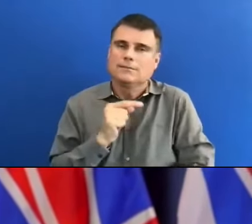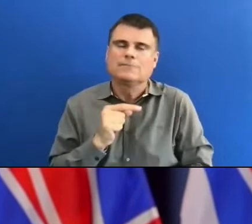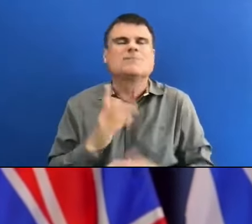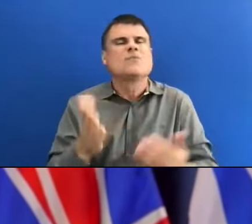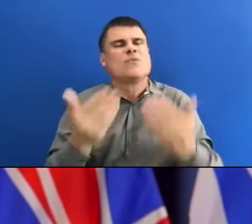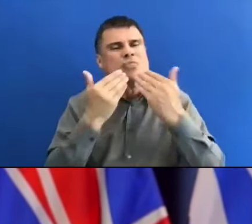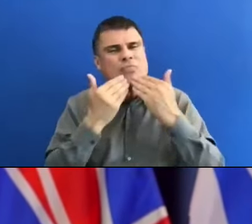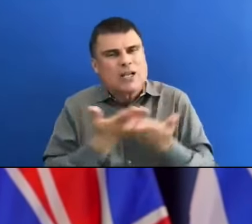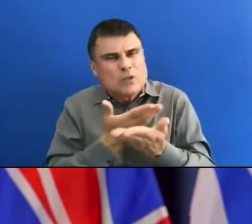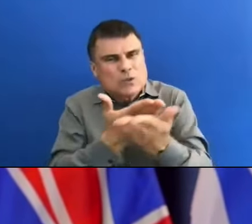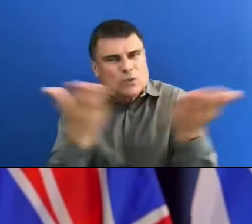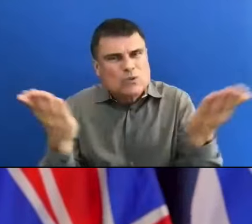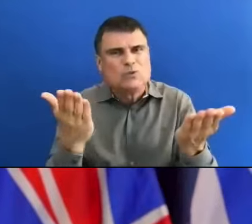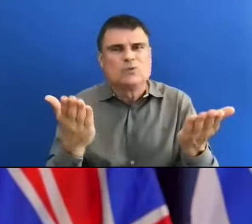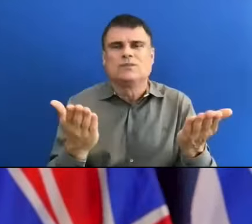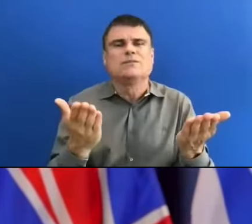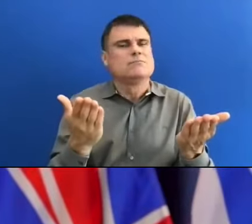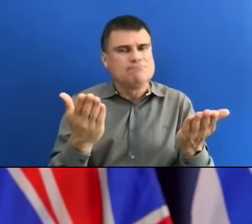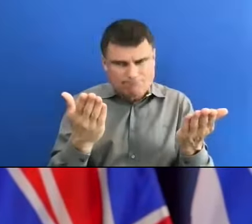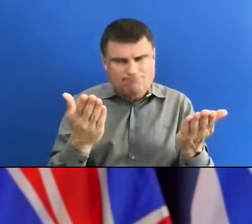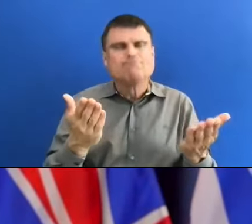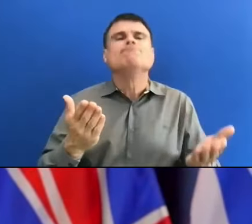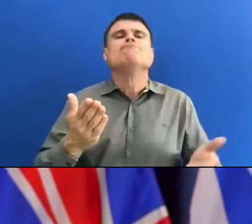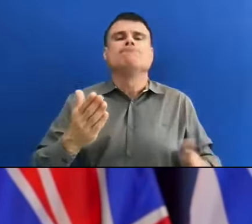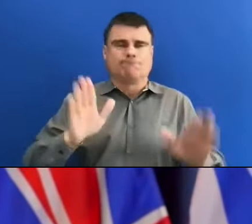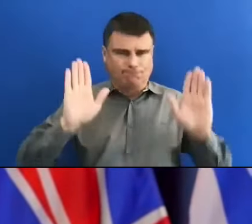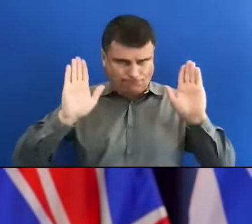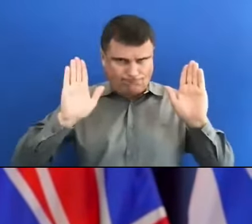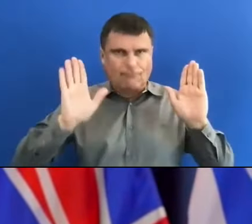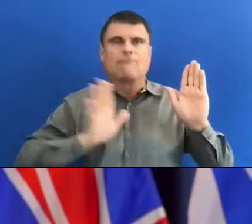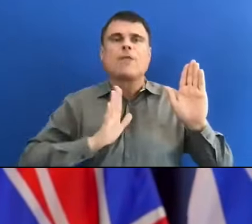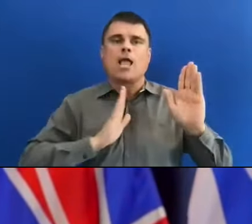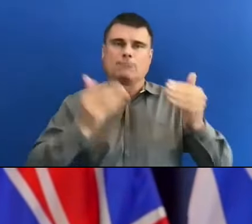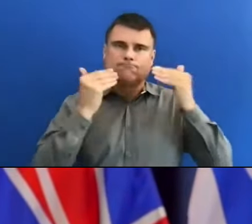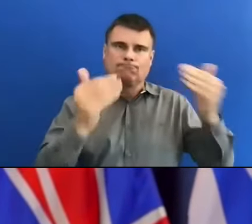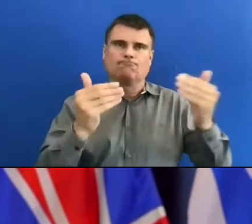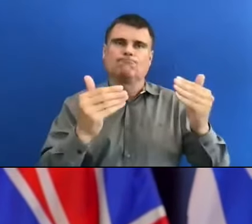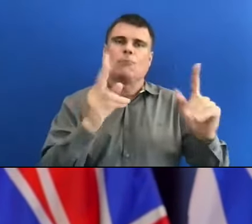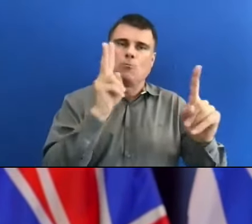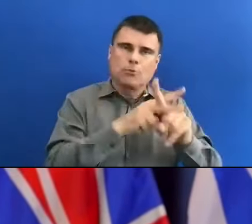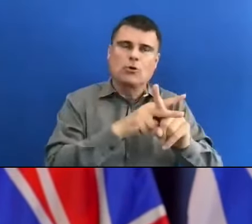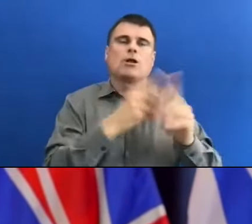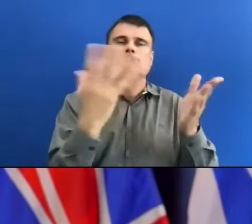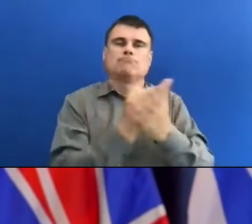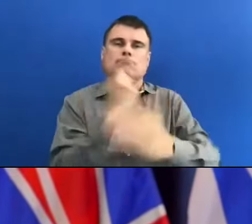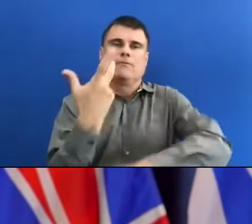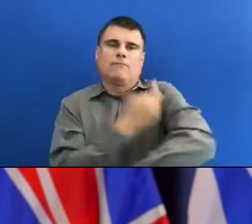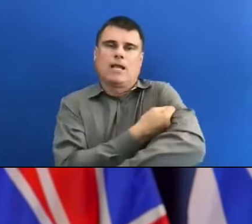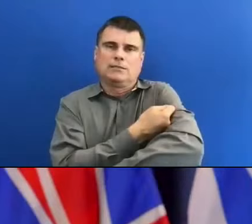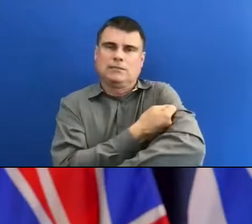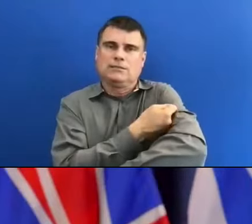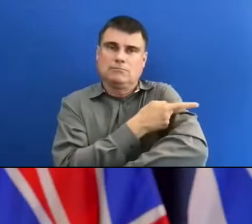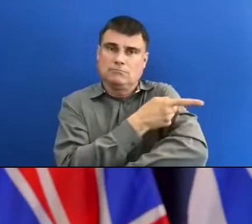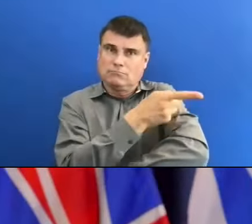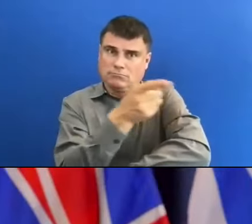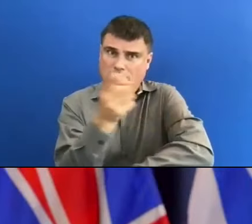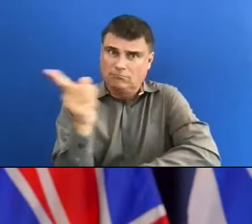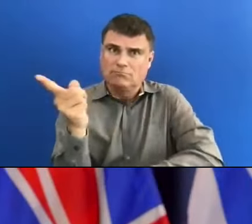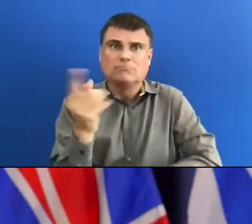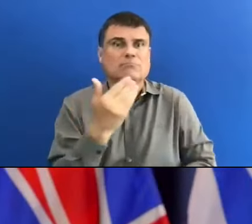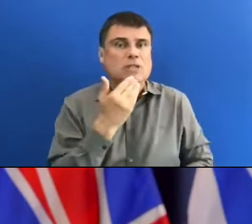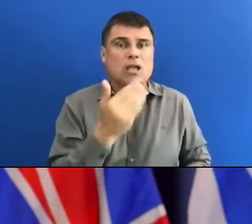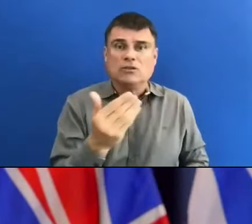their part. Lifting the restrictions will not be easy for everyone. It will be uncomfortable for some.